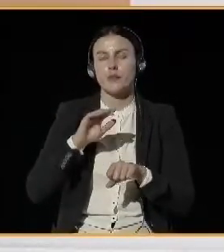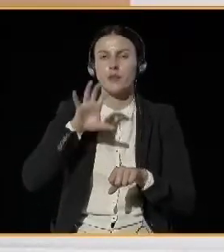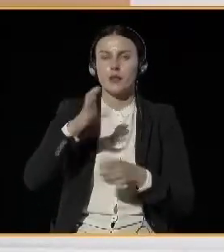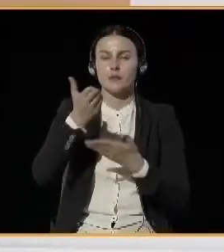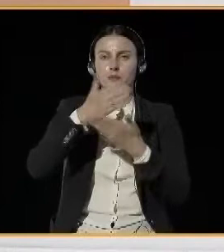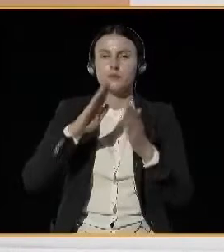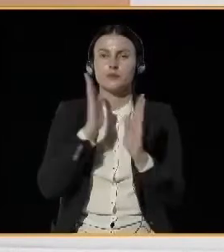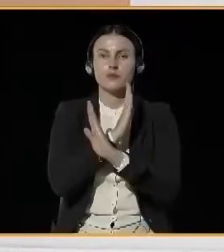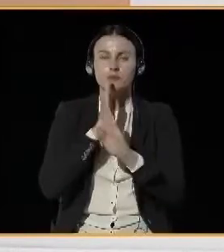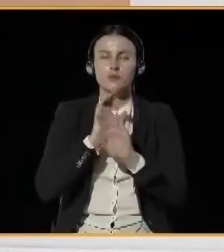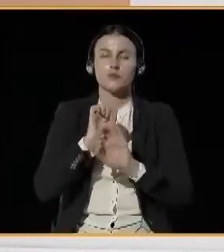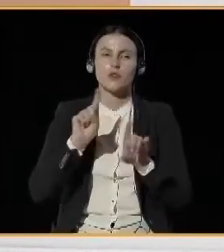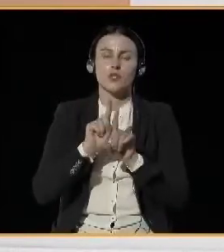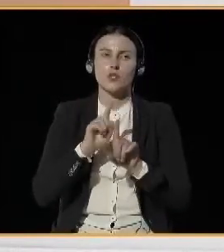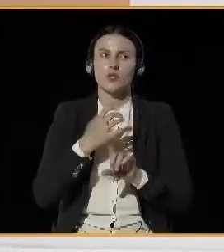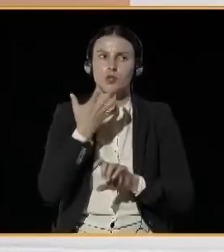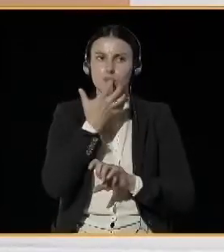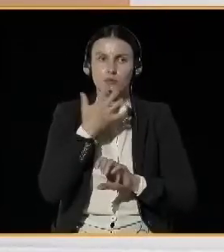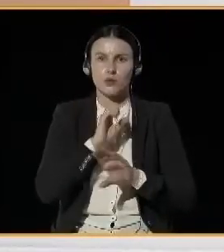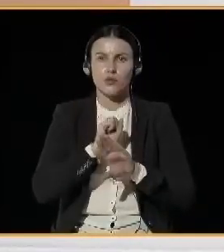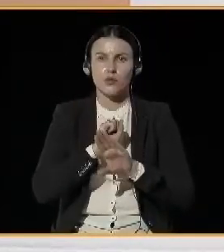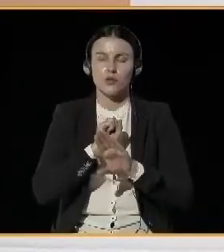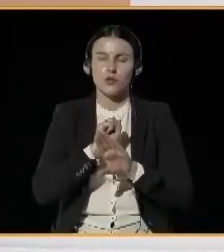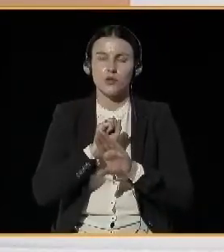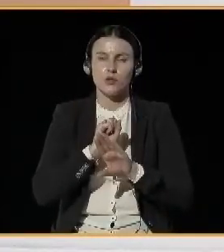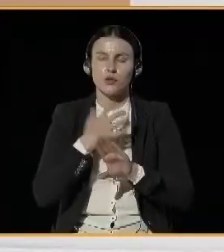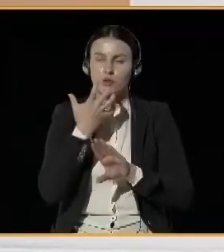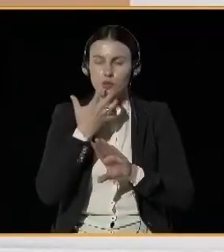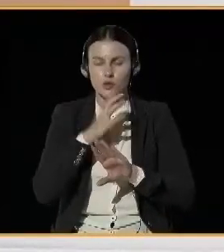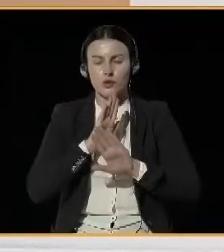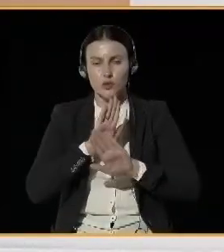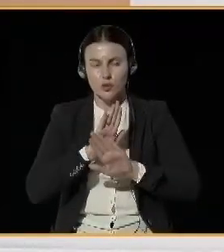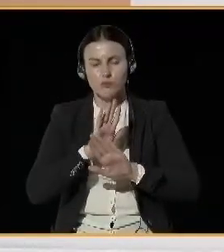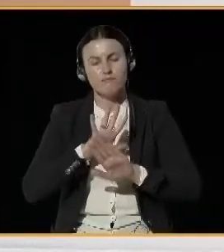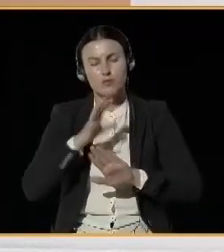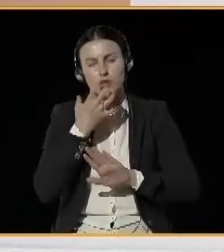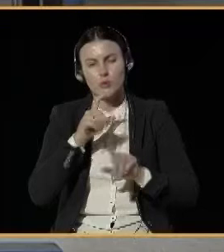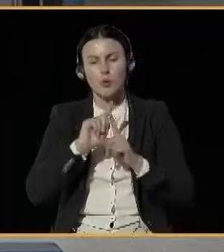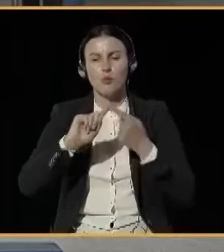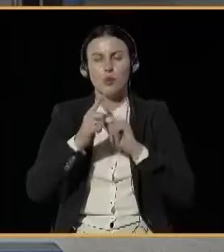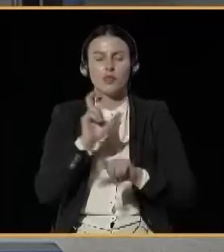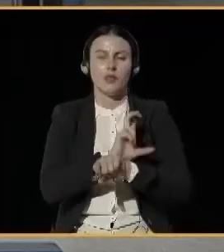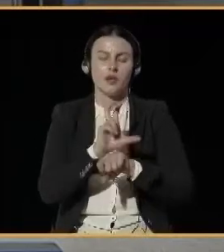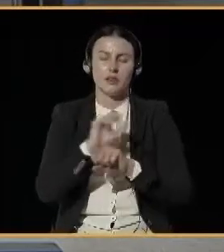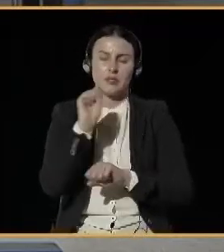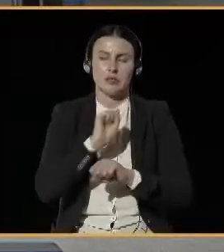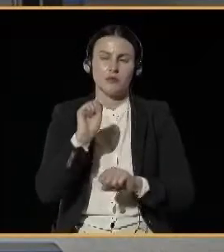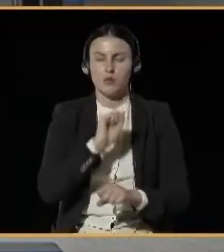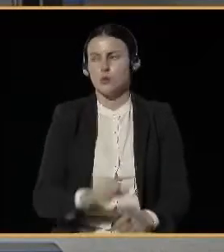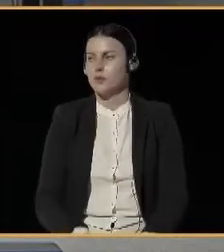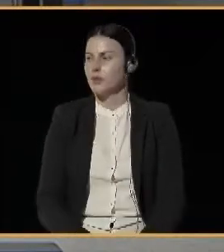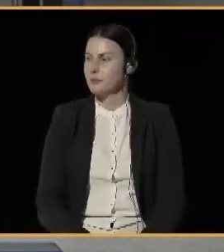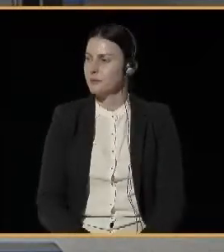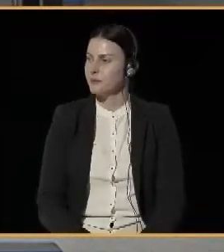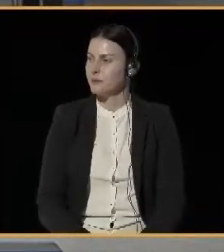at Wroclaw University of Science and Technology. I will ask Marta now to present her team and present